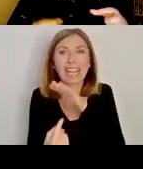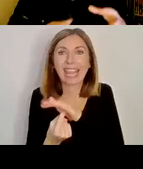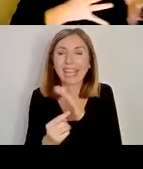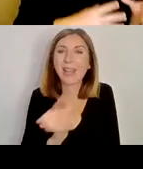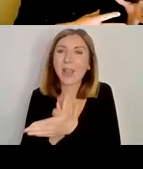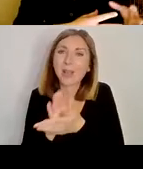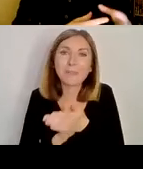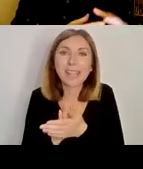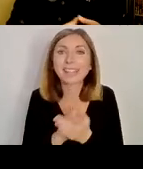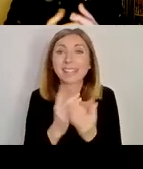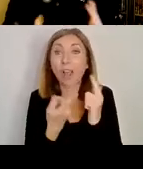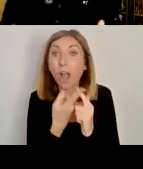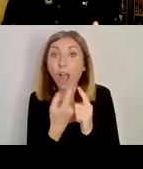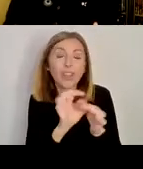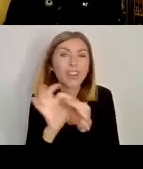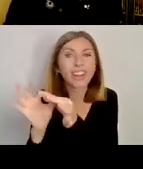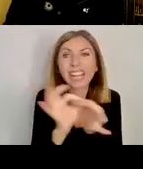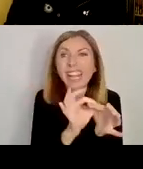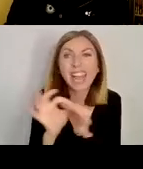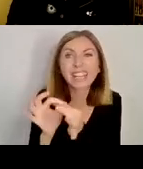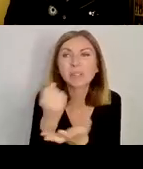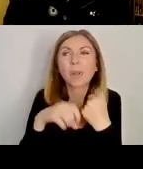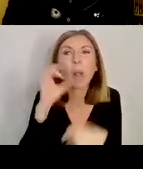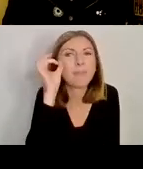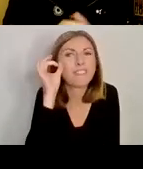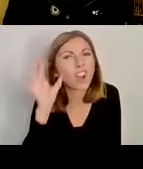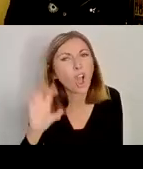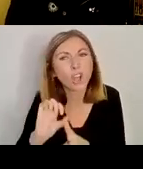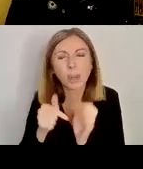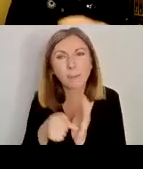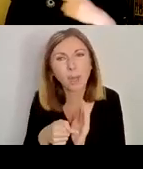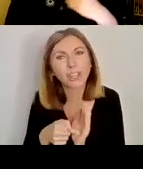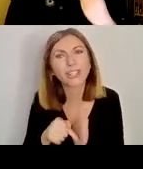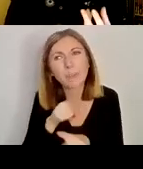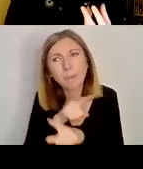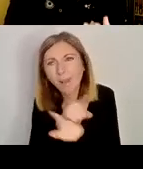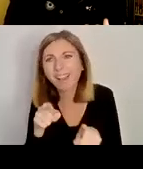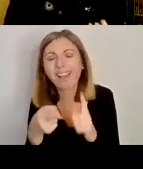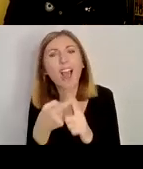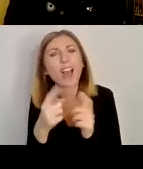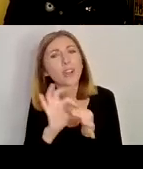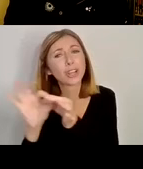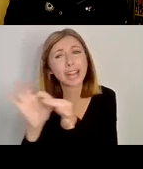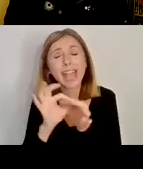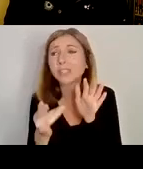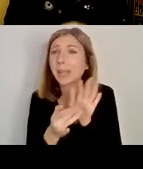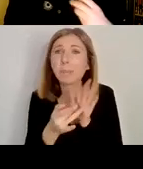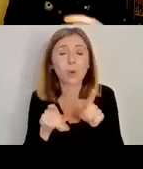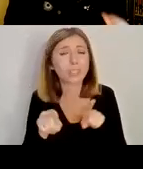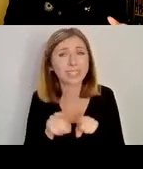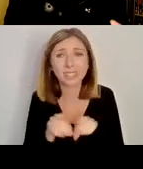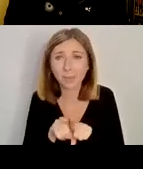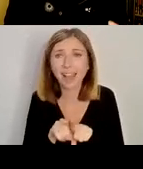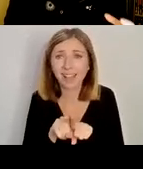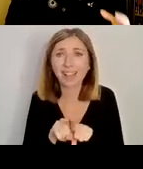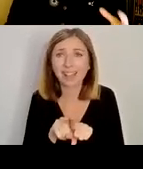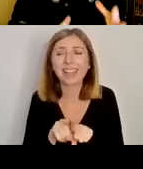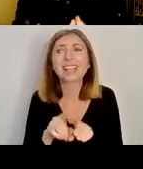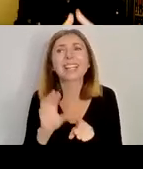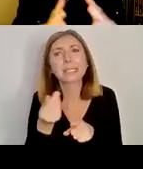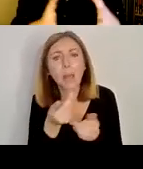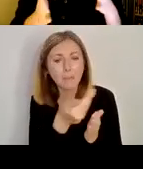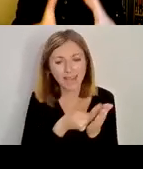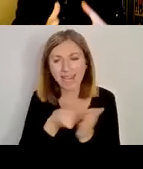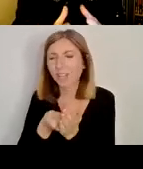And the result is that other connections, which are also quite important, and are significant, and they tell us quite a lot, they actually get forgotten,